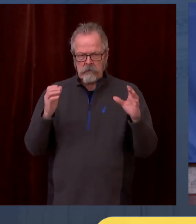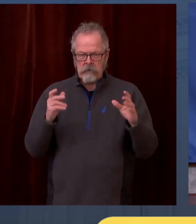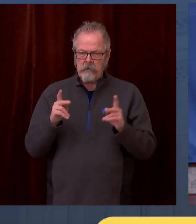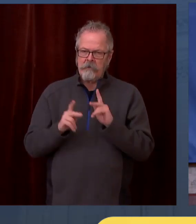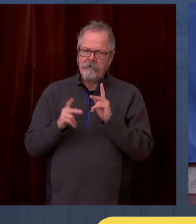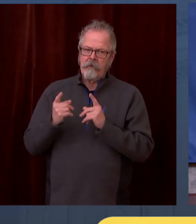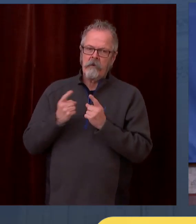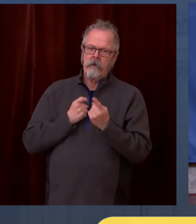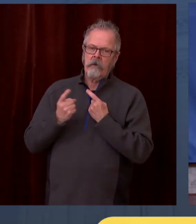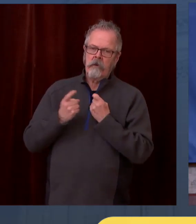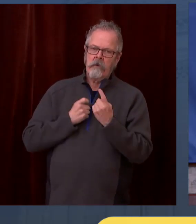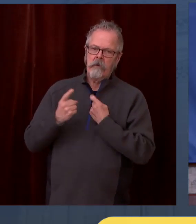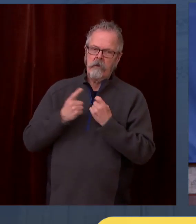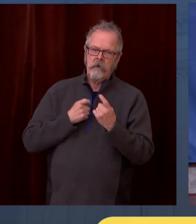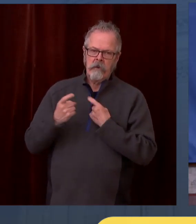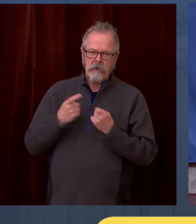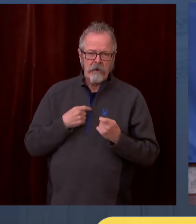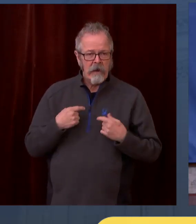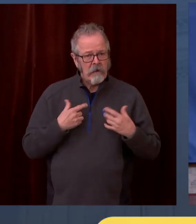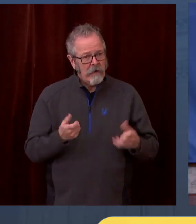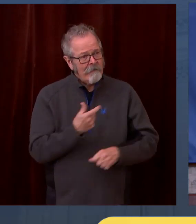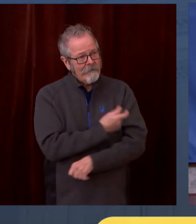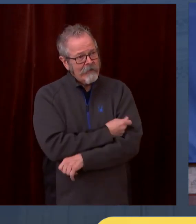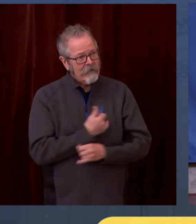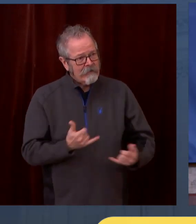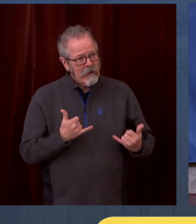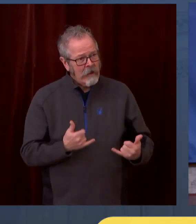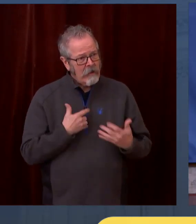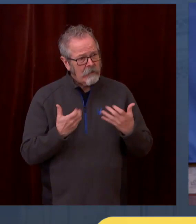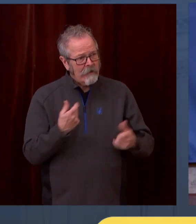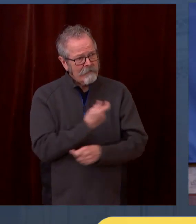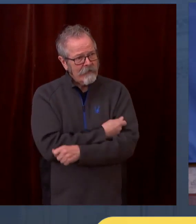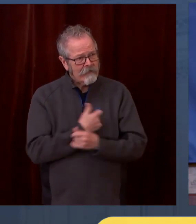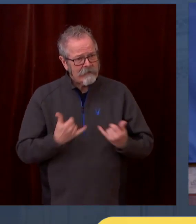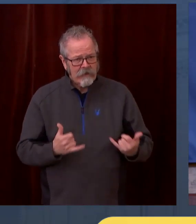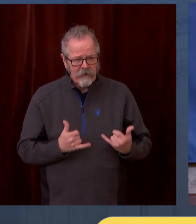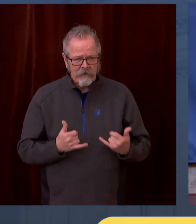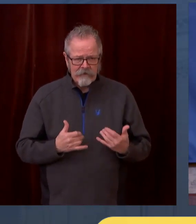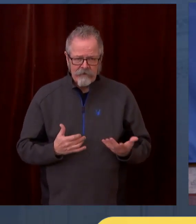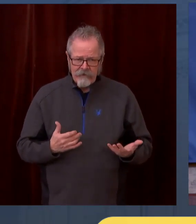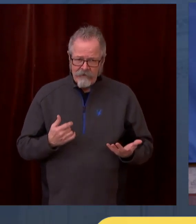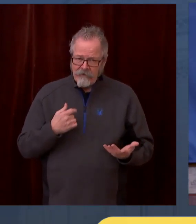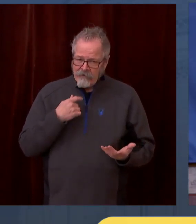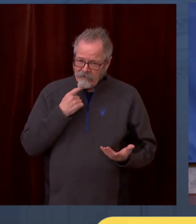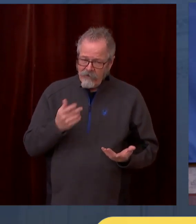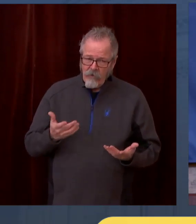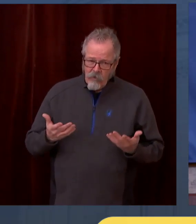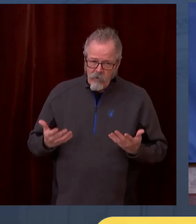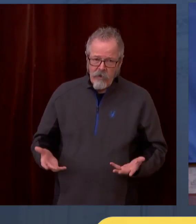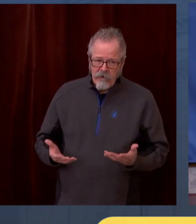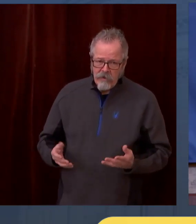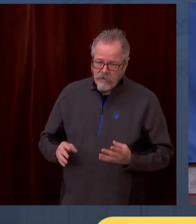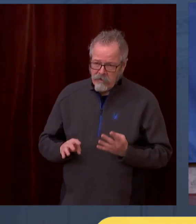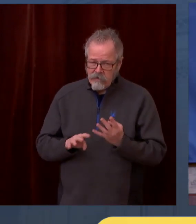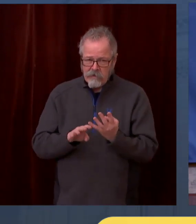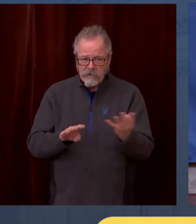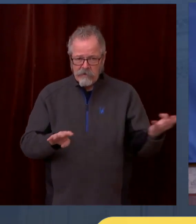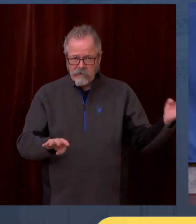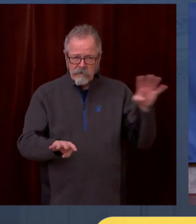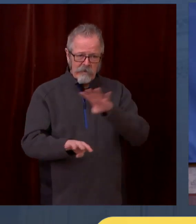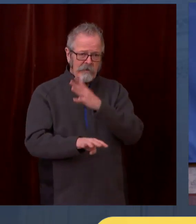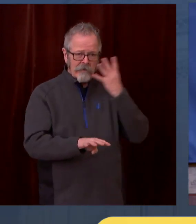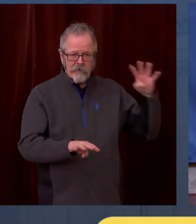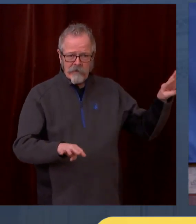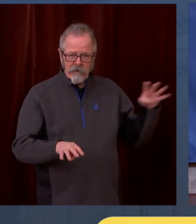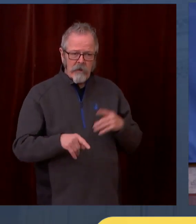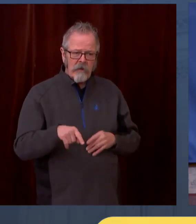I'd like to have my vaccine today. And I said, well, that means you're going to have a 75 year old who doesn't get it then if you take it. And